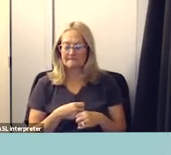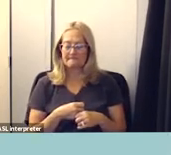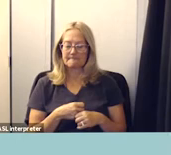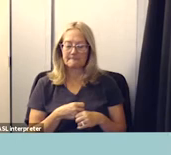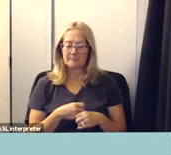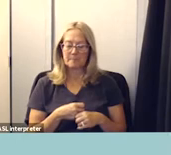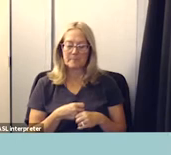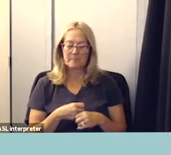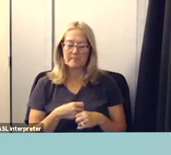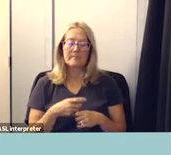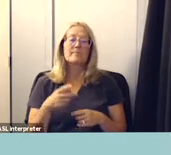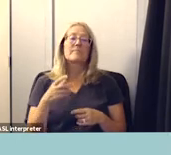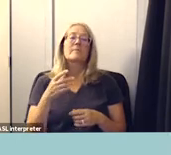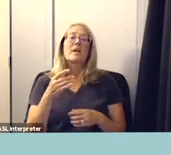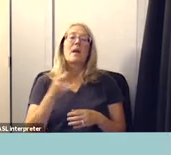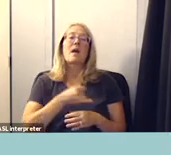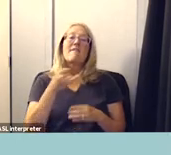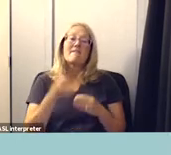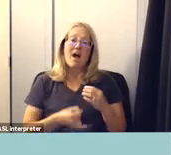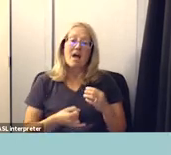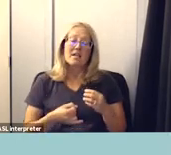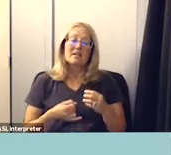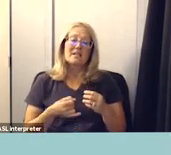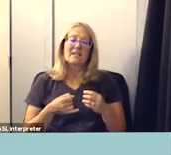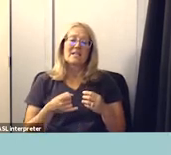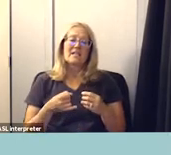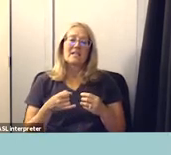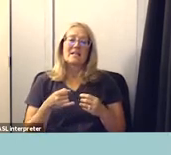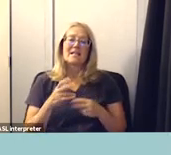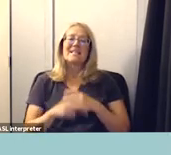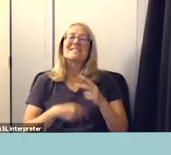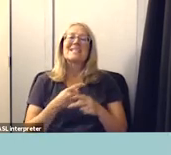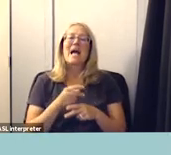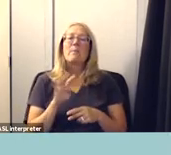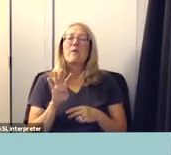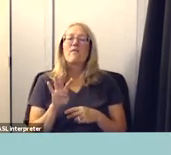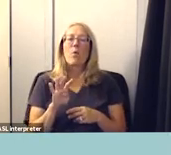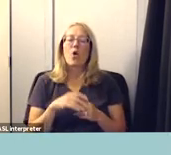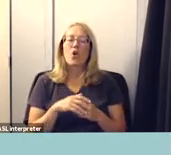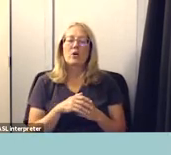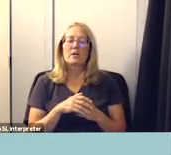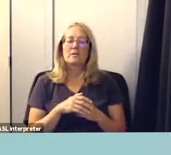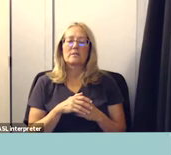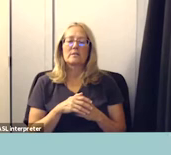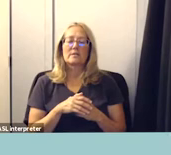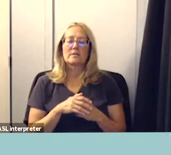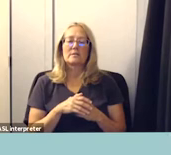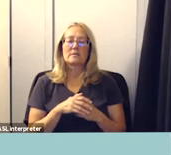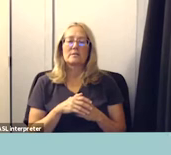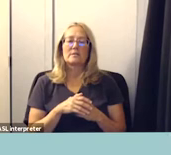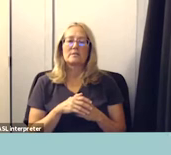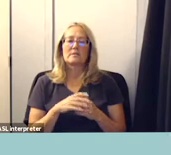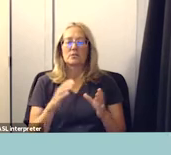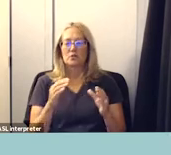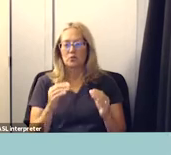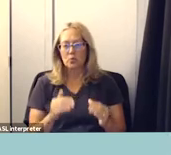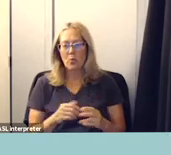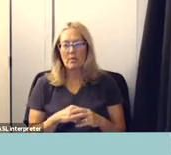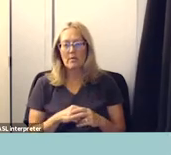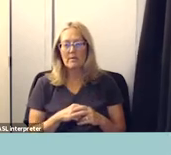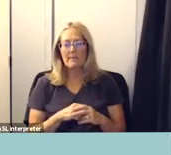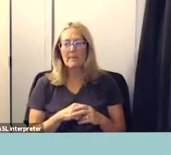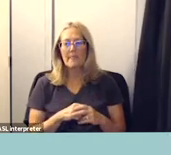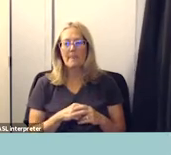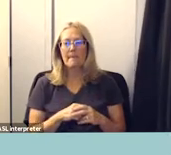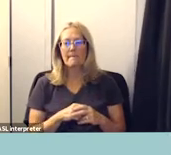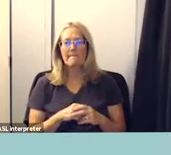and then finally um the type four which um if we can scroll if there's any way to